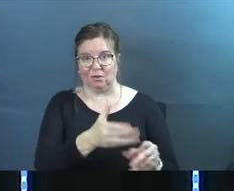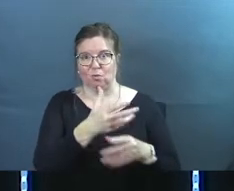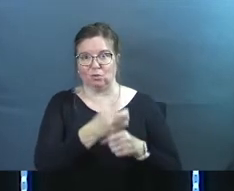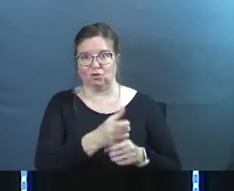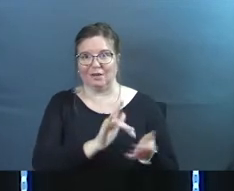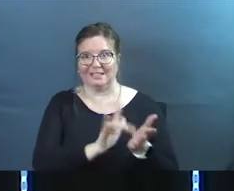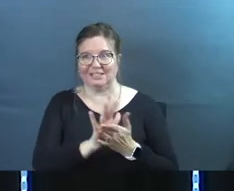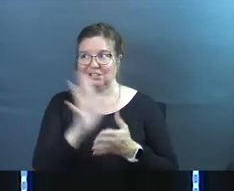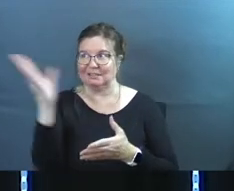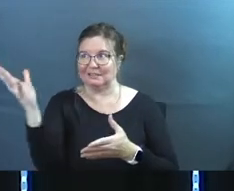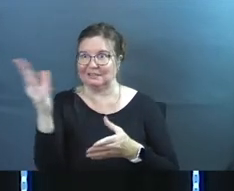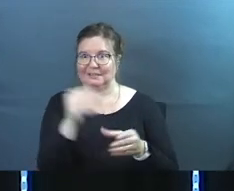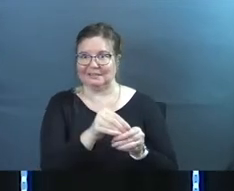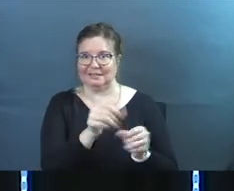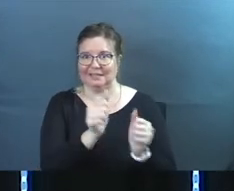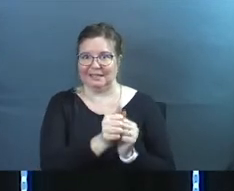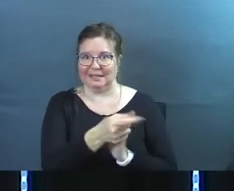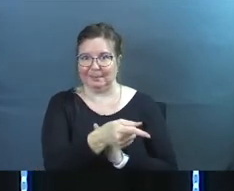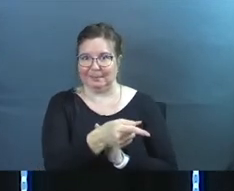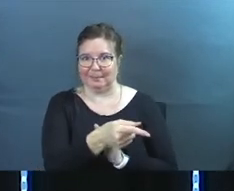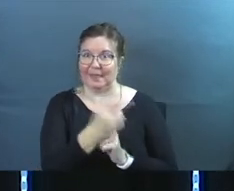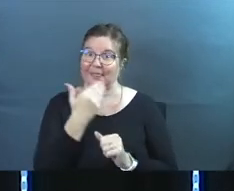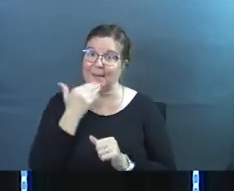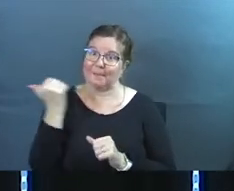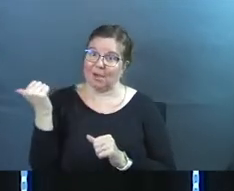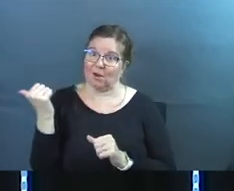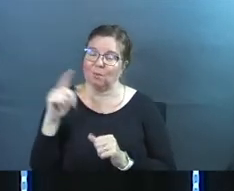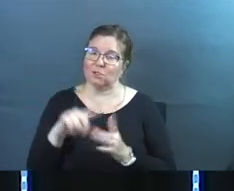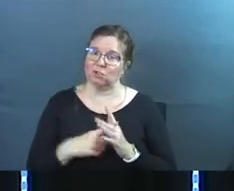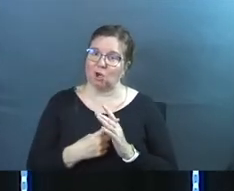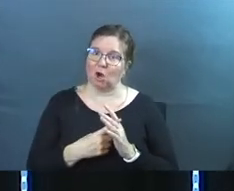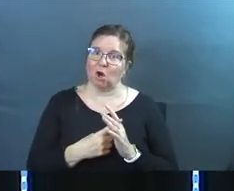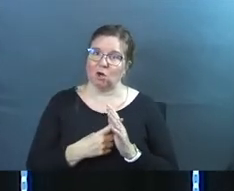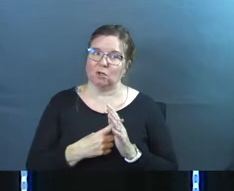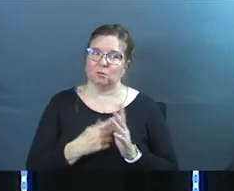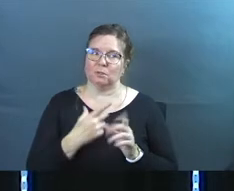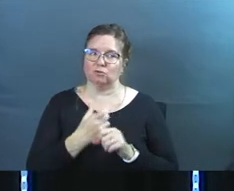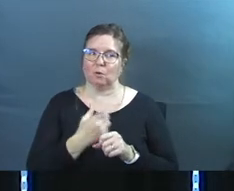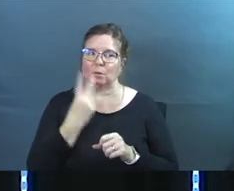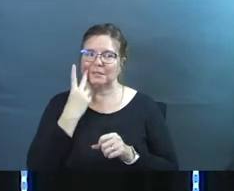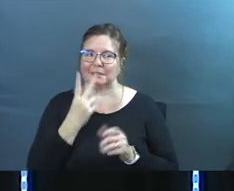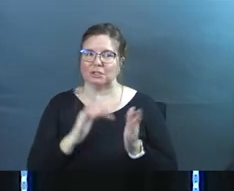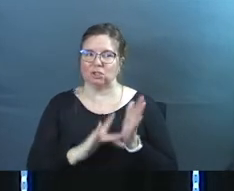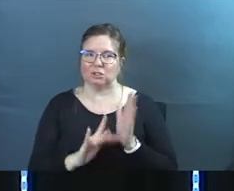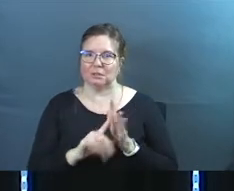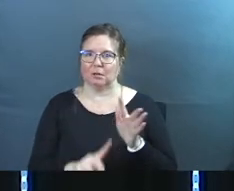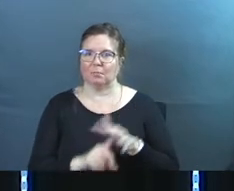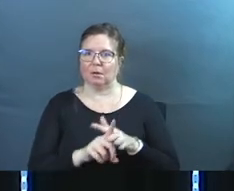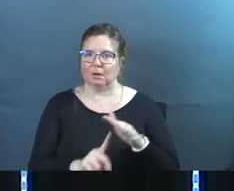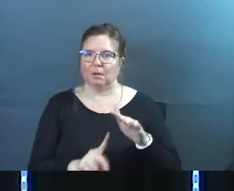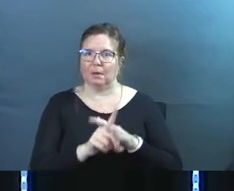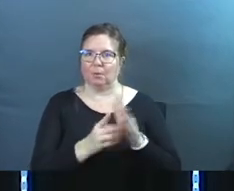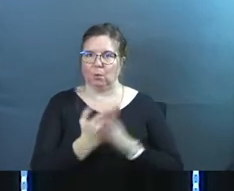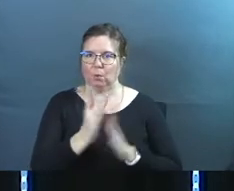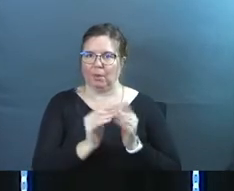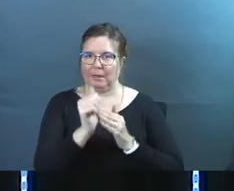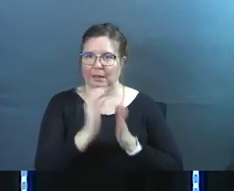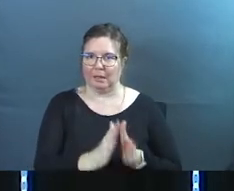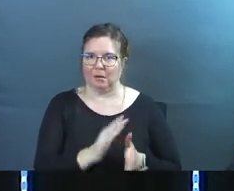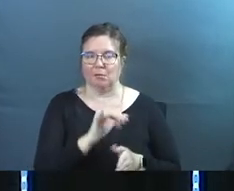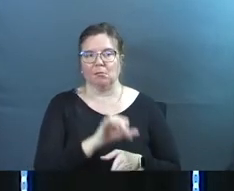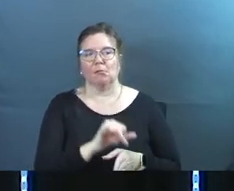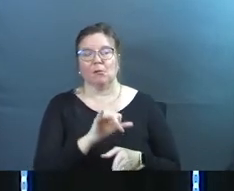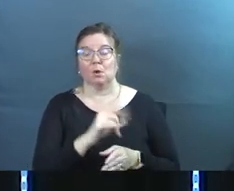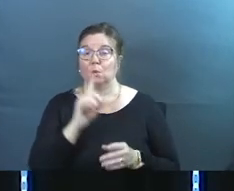and that's a better step and that's where we need to start moving is that we start to realize that